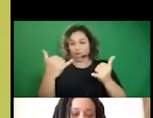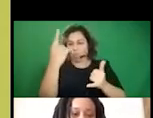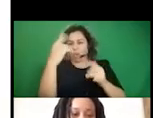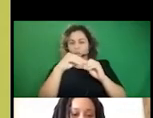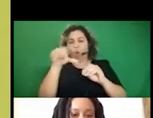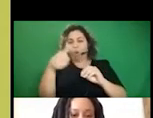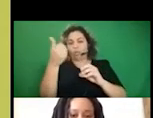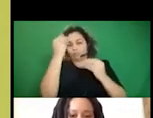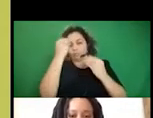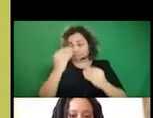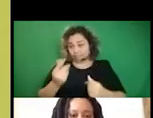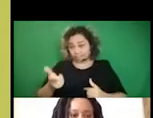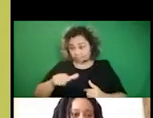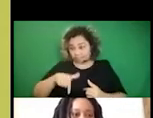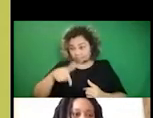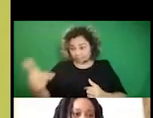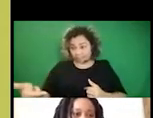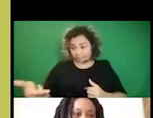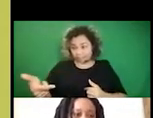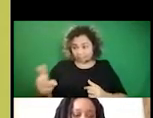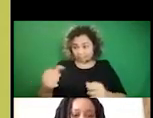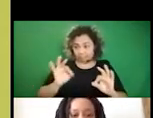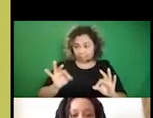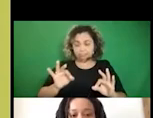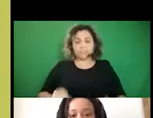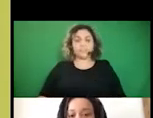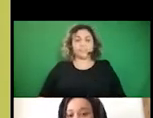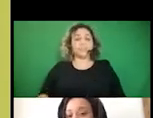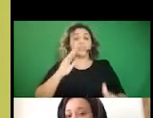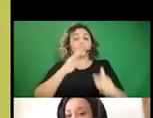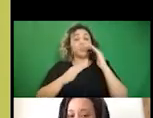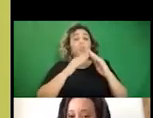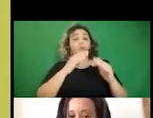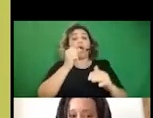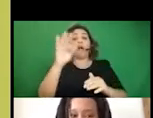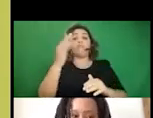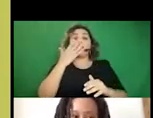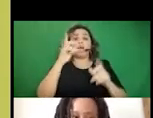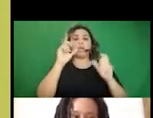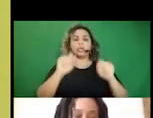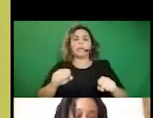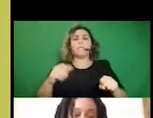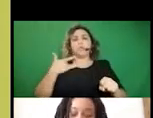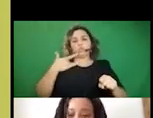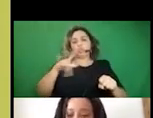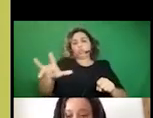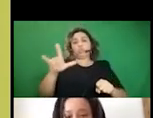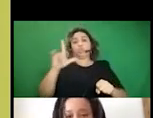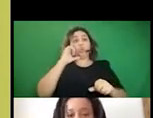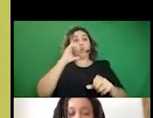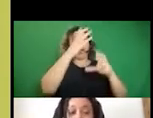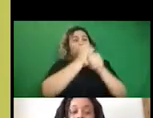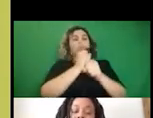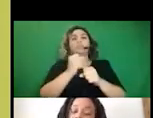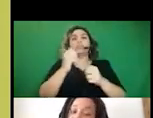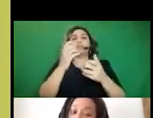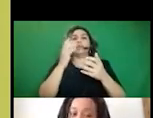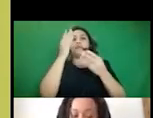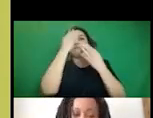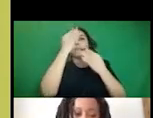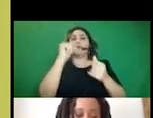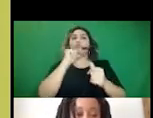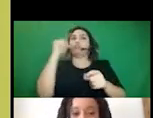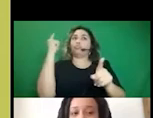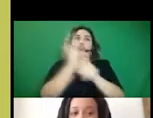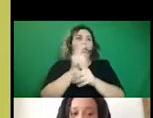And that is communities of color are more susceptible to mis and disinformation. It is a juicy question. Drop